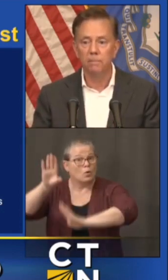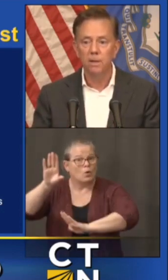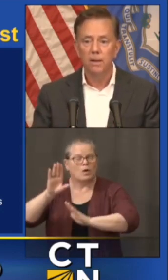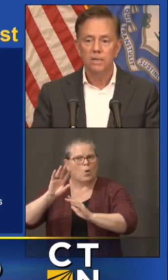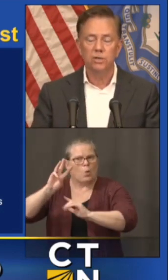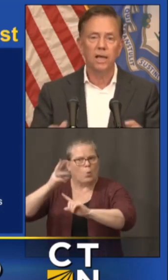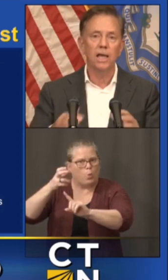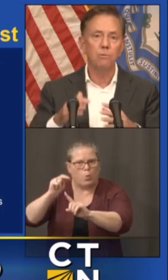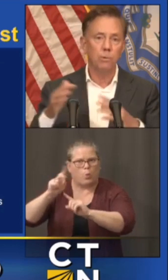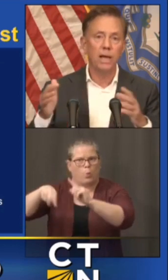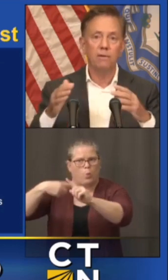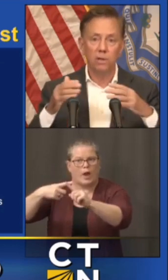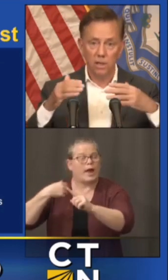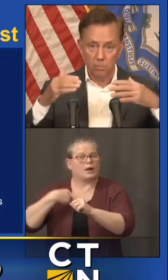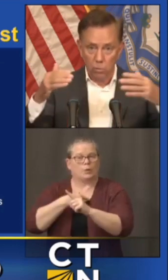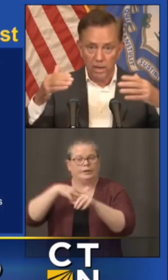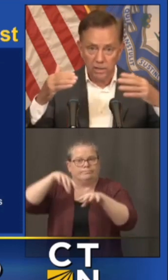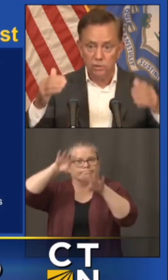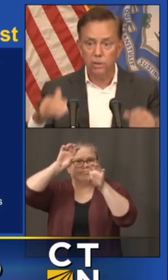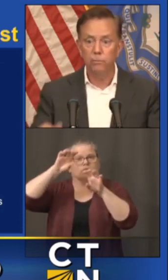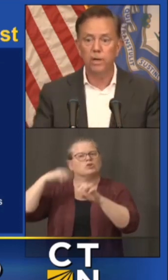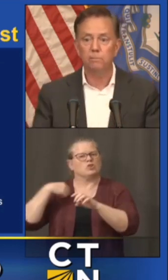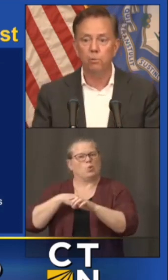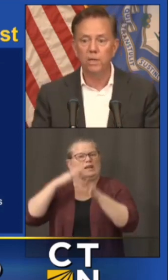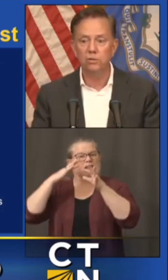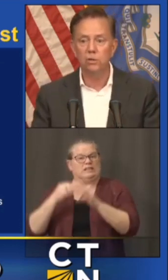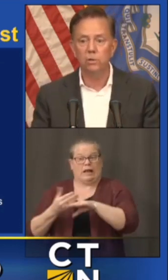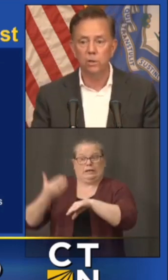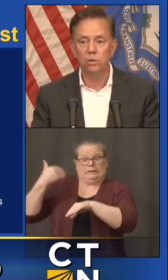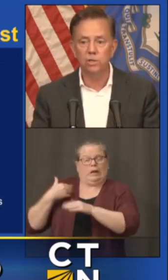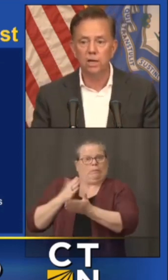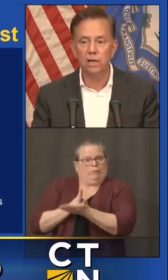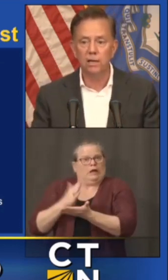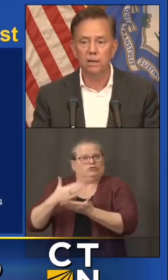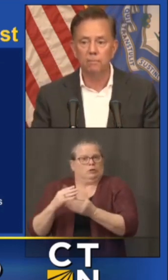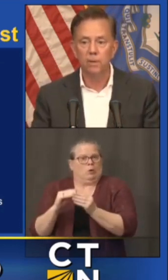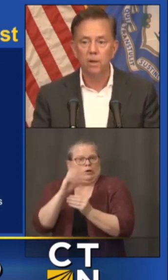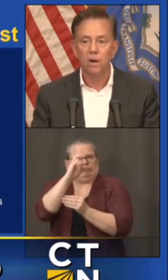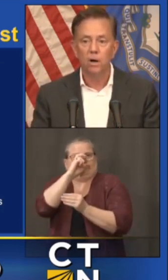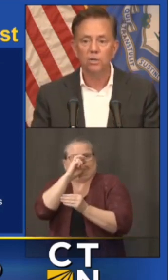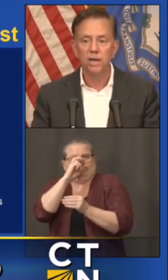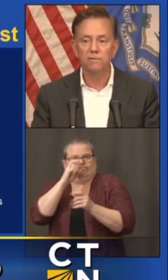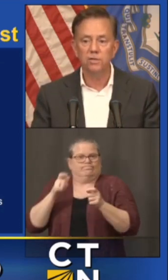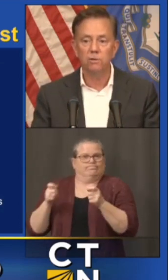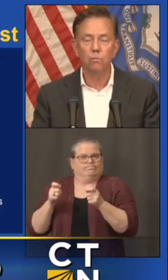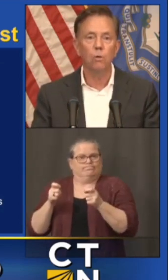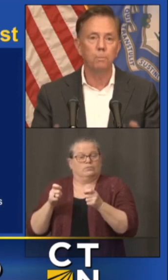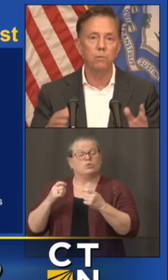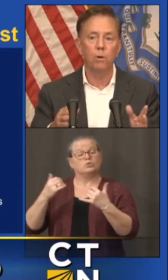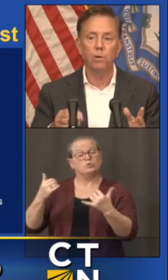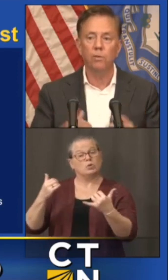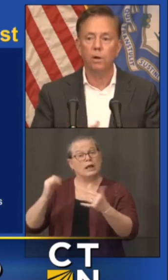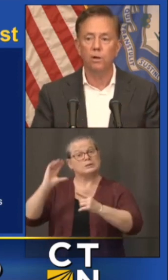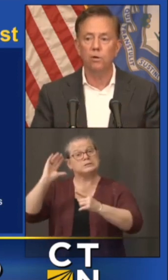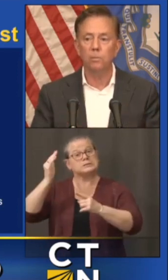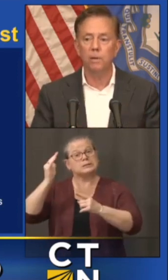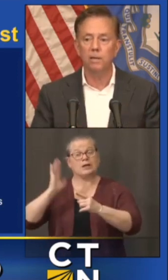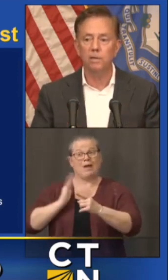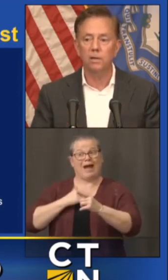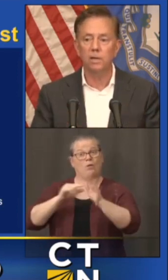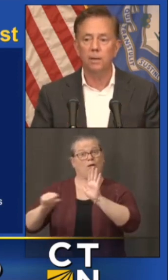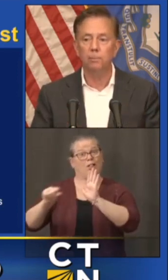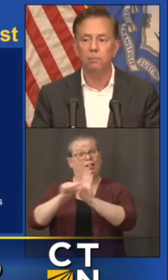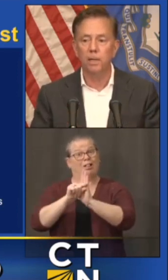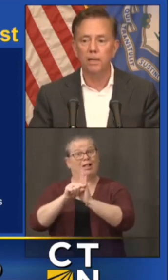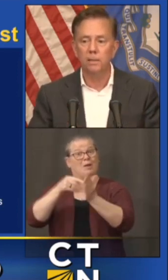that today where we have a little more history we can point to it looks like um our deficit won't be what we thought it could have